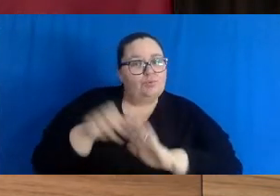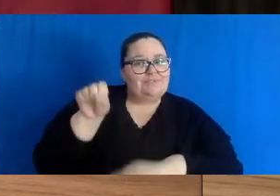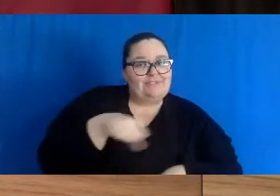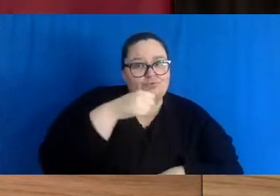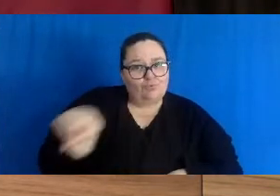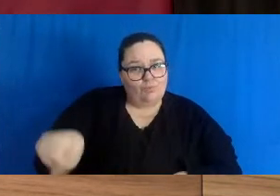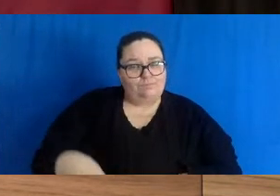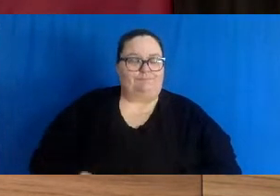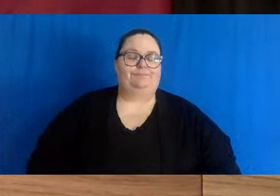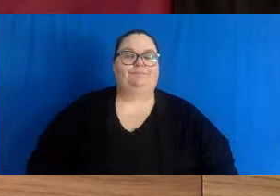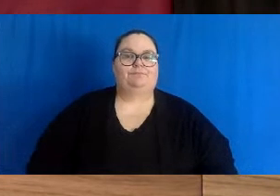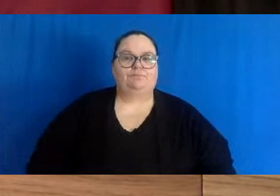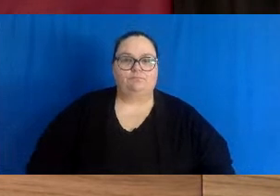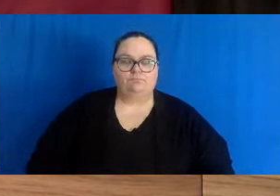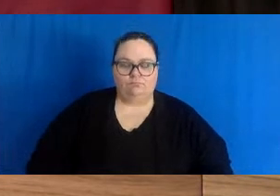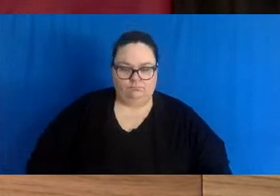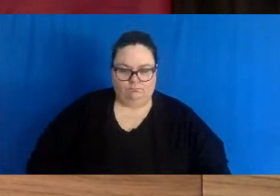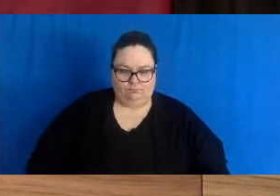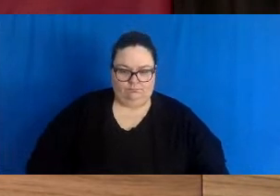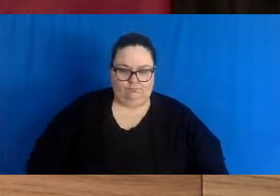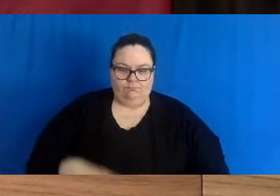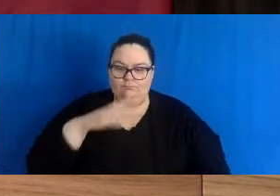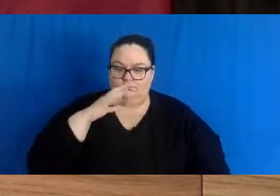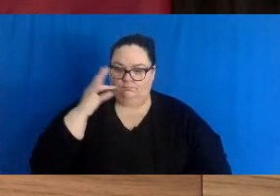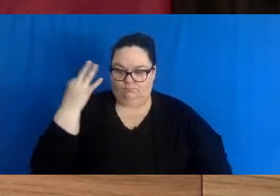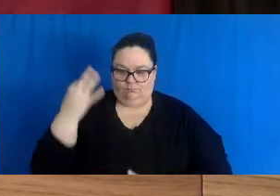In order to slow the spread of this virus,